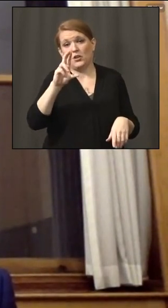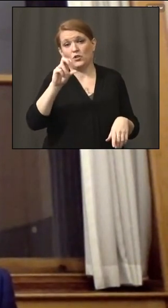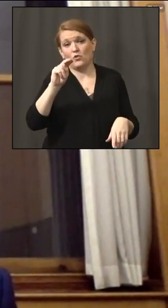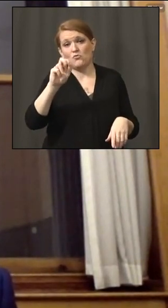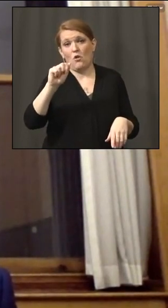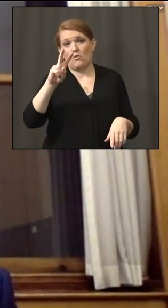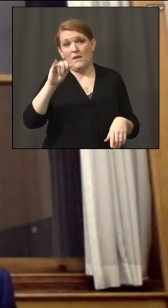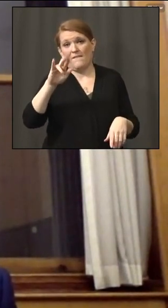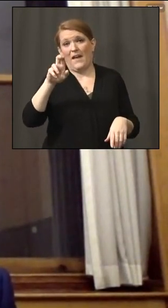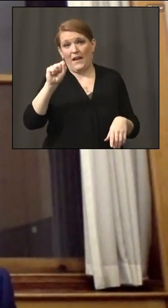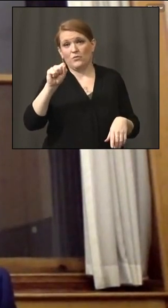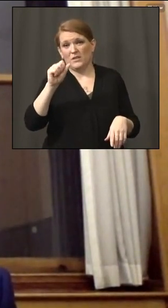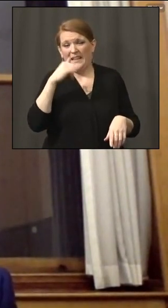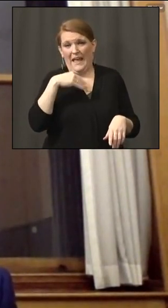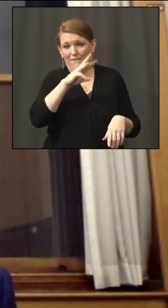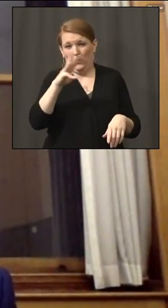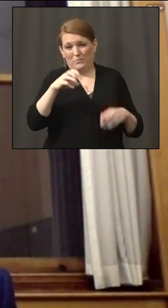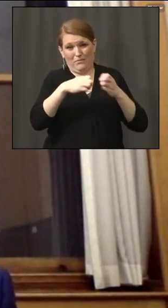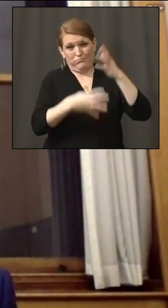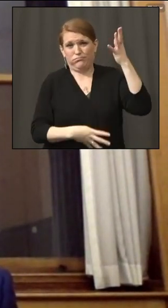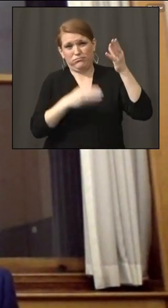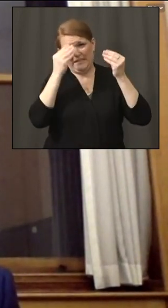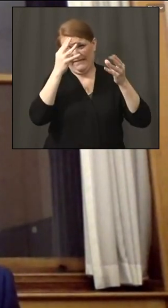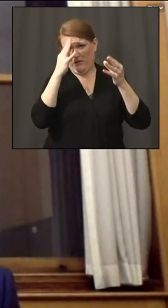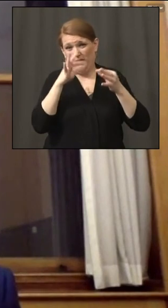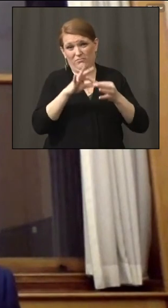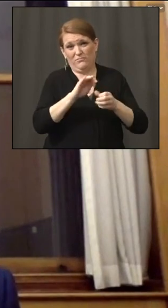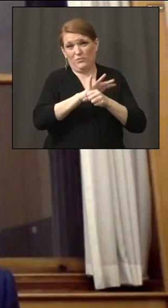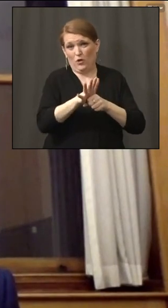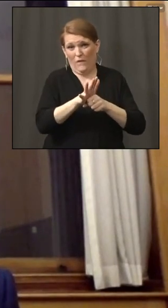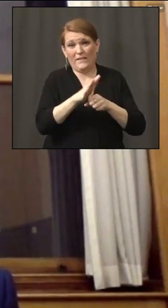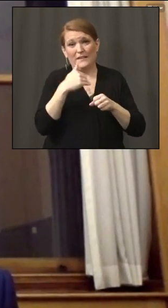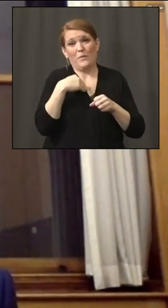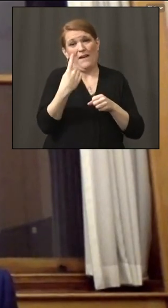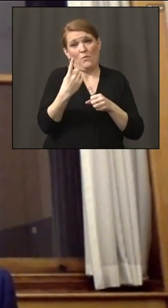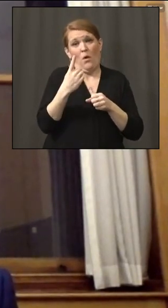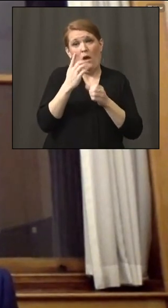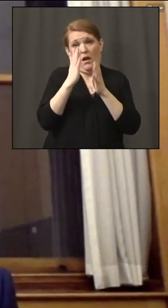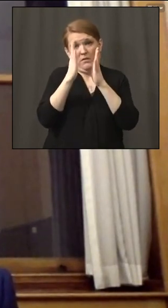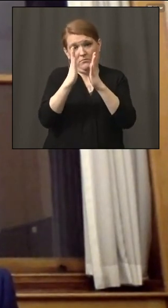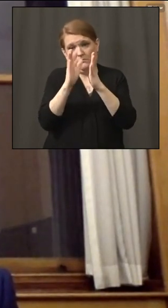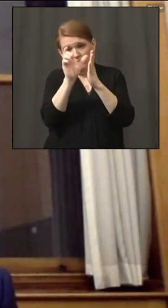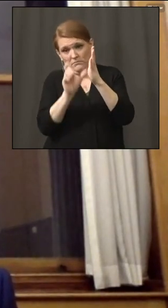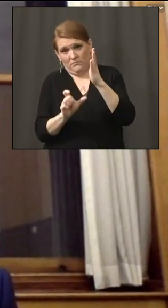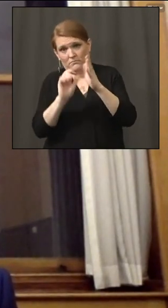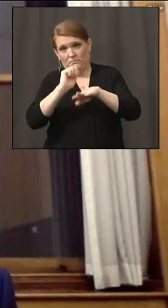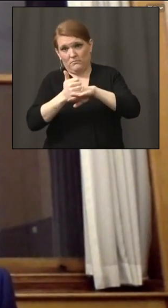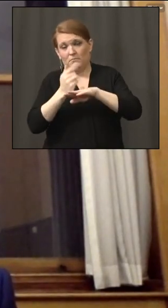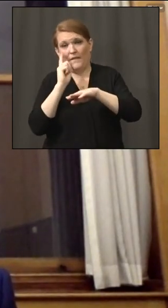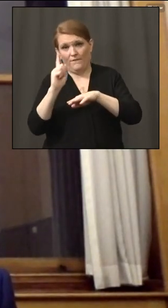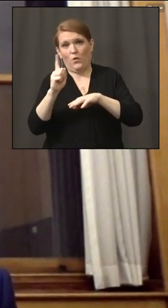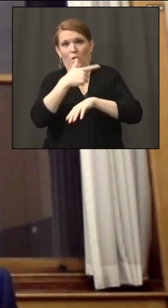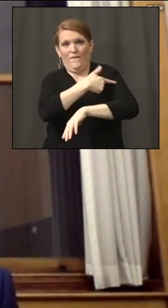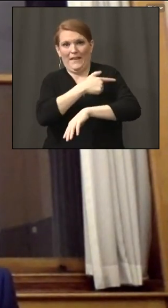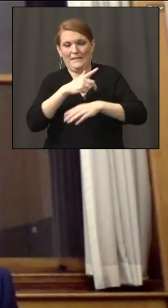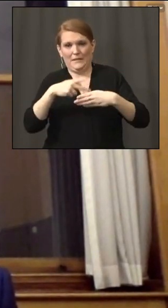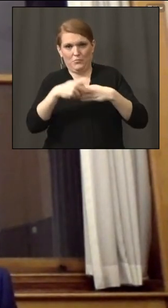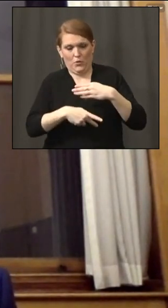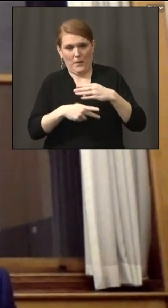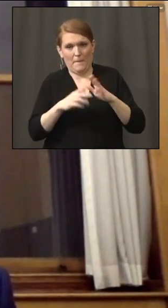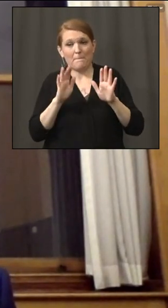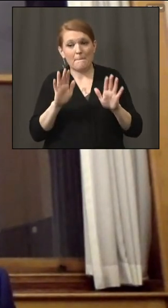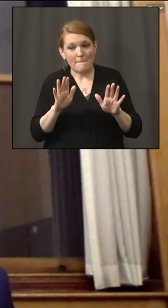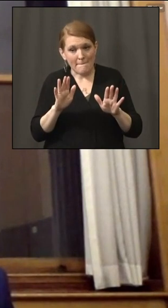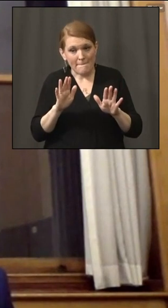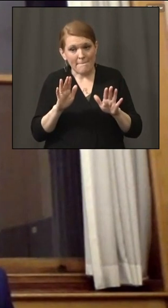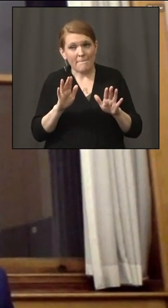specifically focused on our vaccination program. Although, as I just mentioned, you know, there's not as